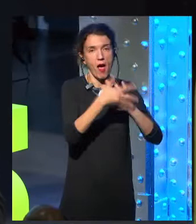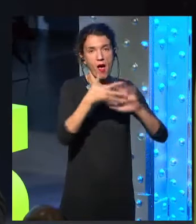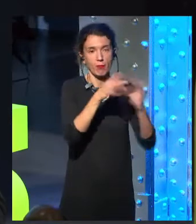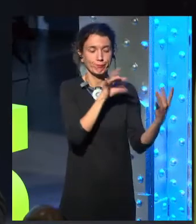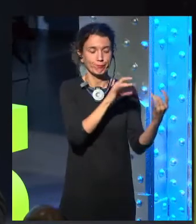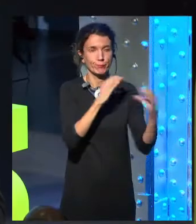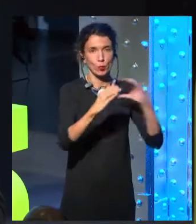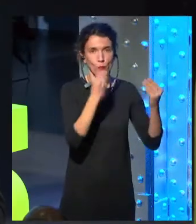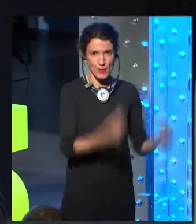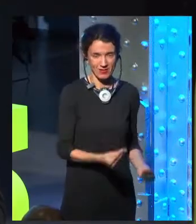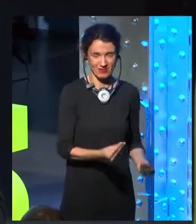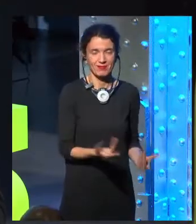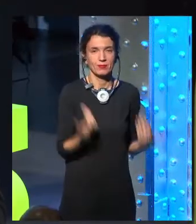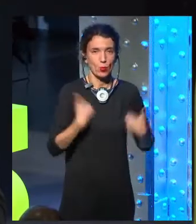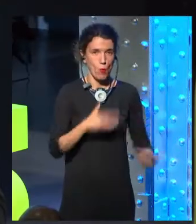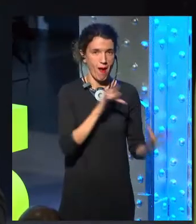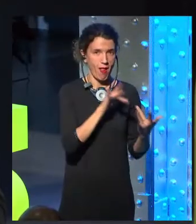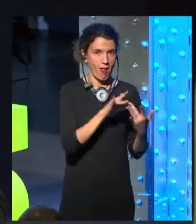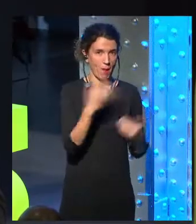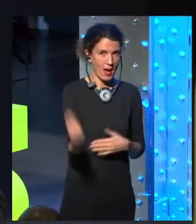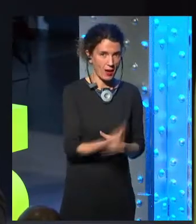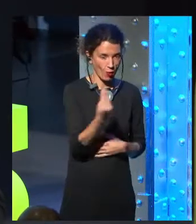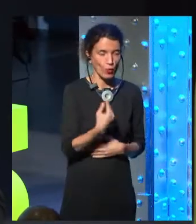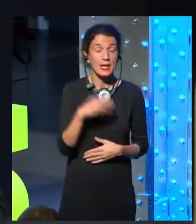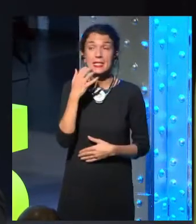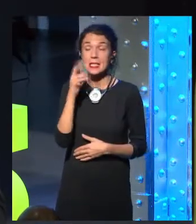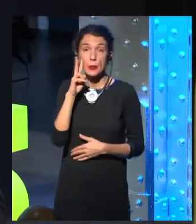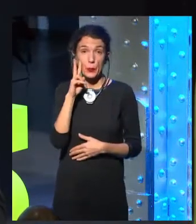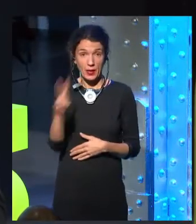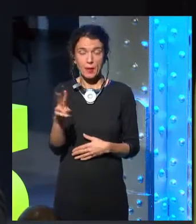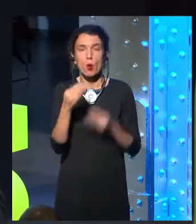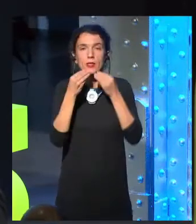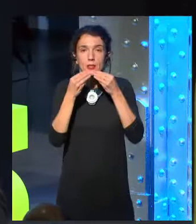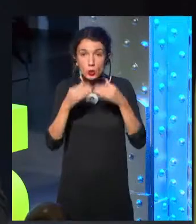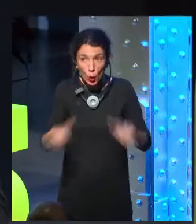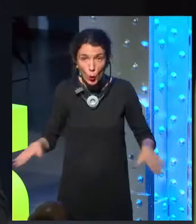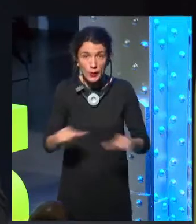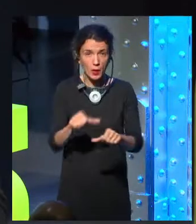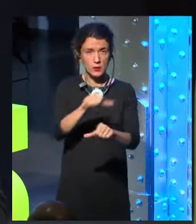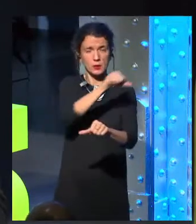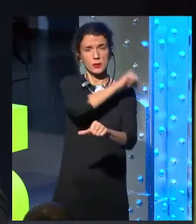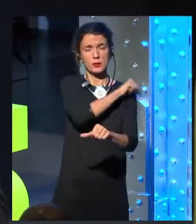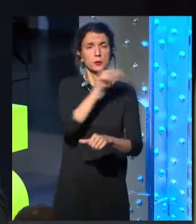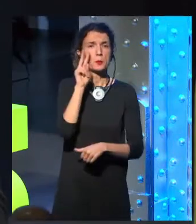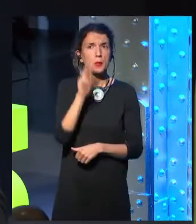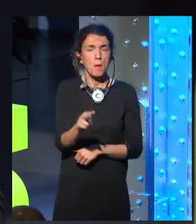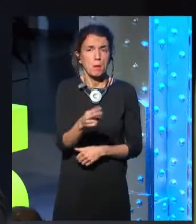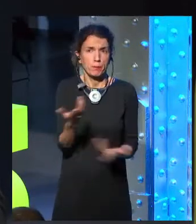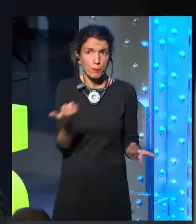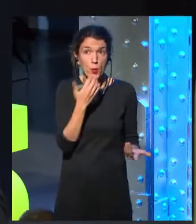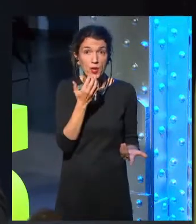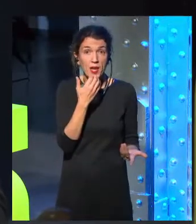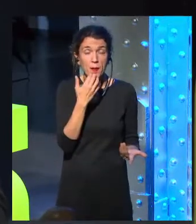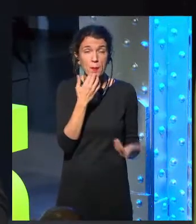preemptively care about these things before they get too bad, like the pet feeder